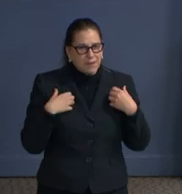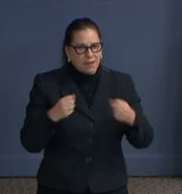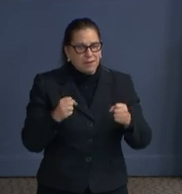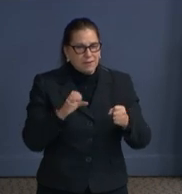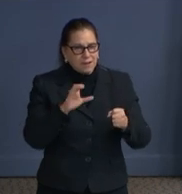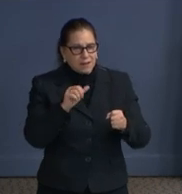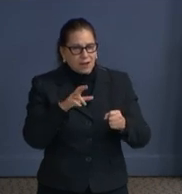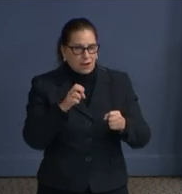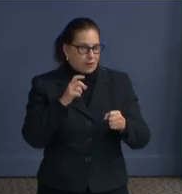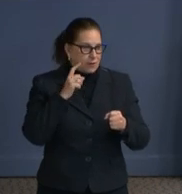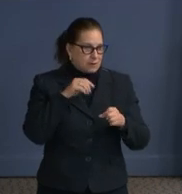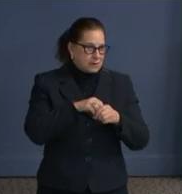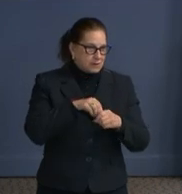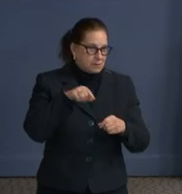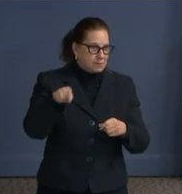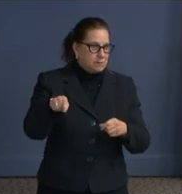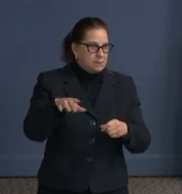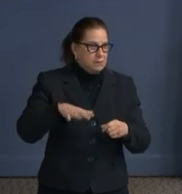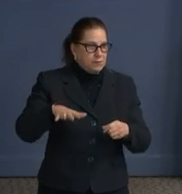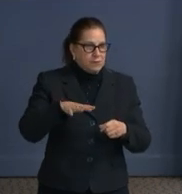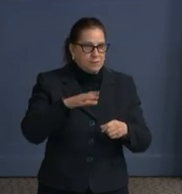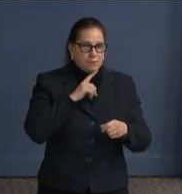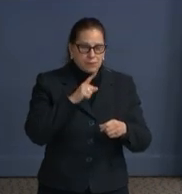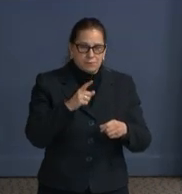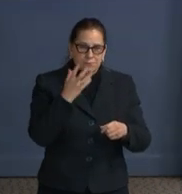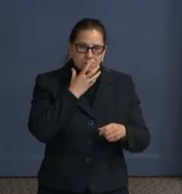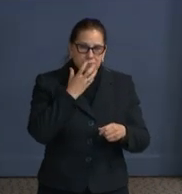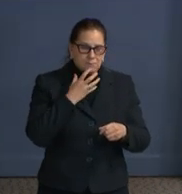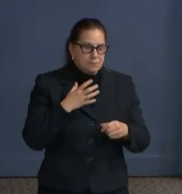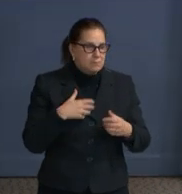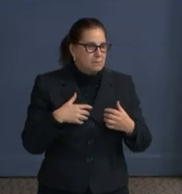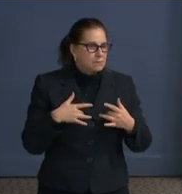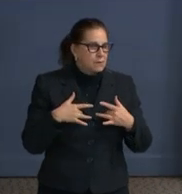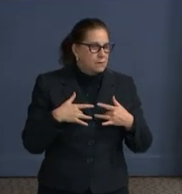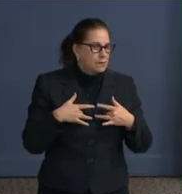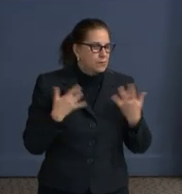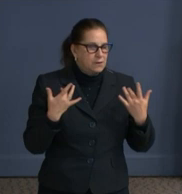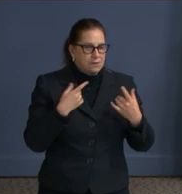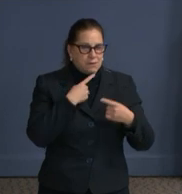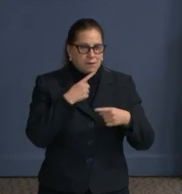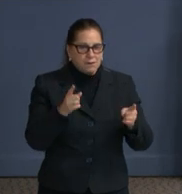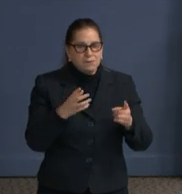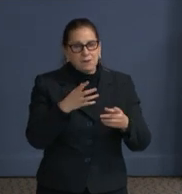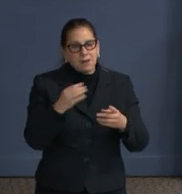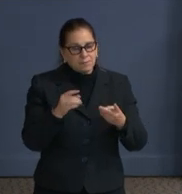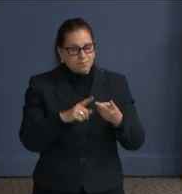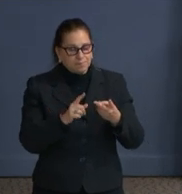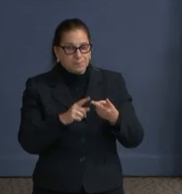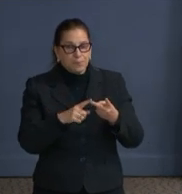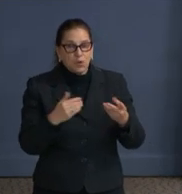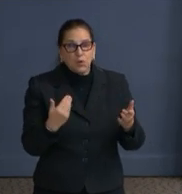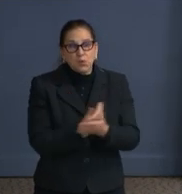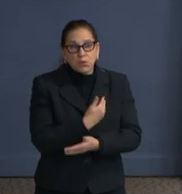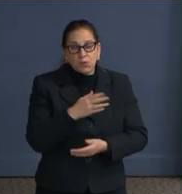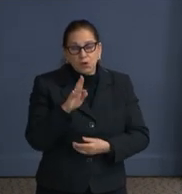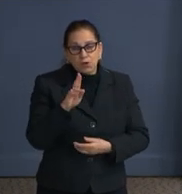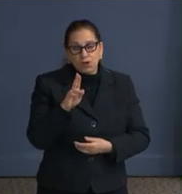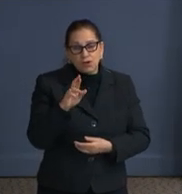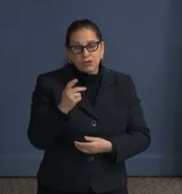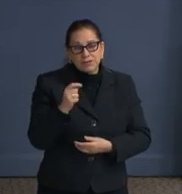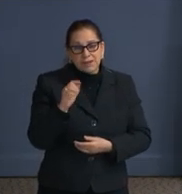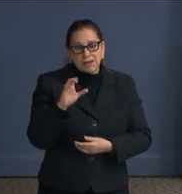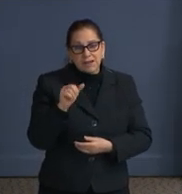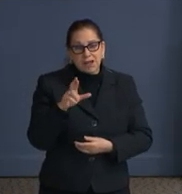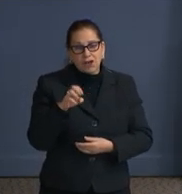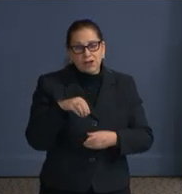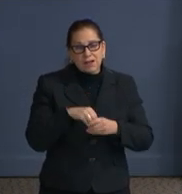ahead. First, we are excited to announce that a new urgent care facility is coming to the Maple View Flats in Ward 8.